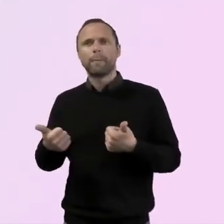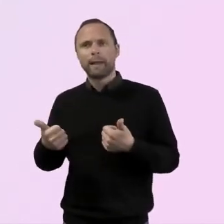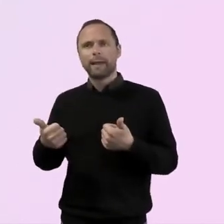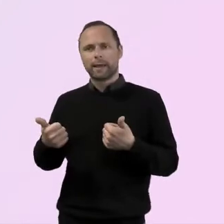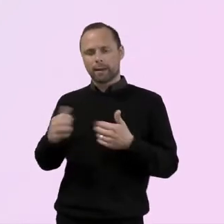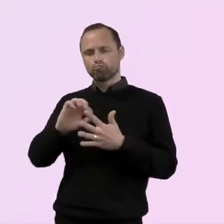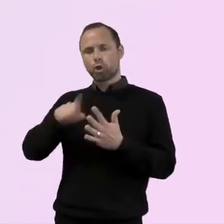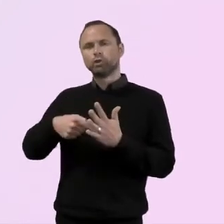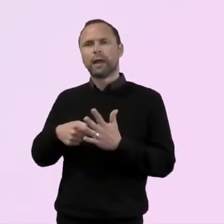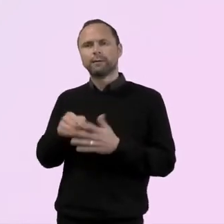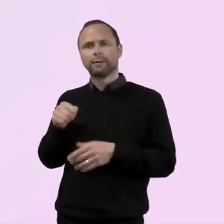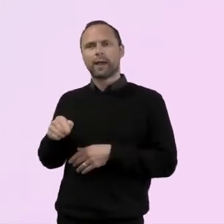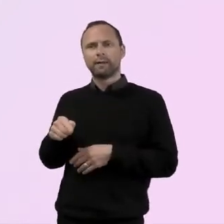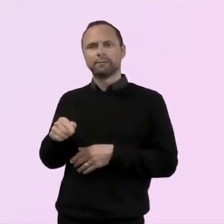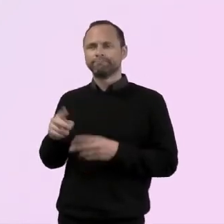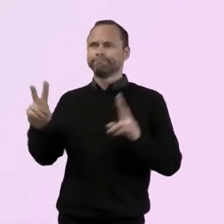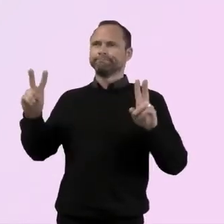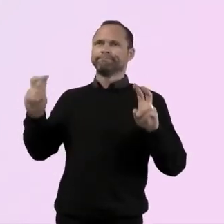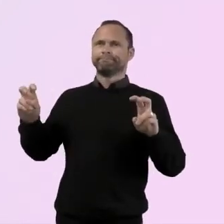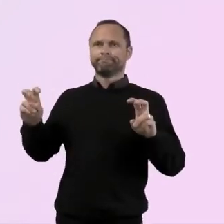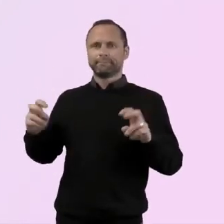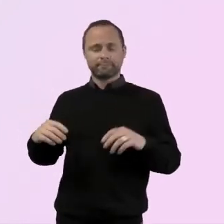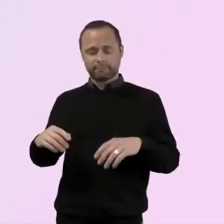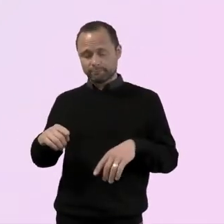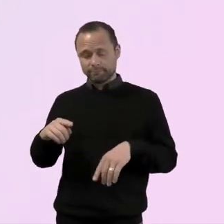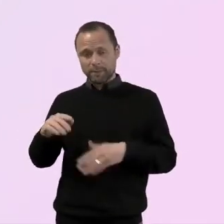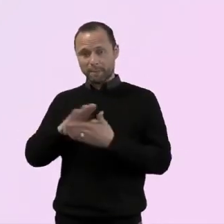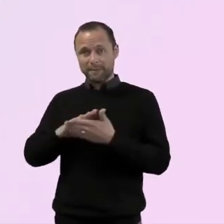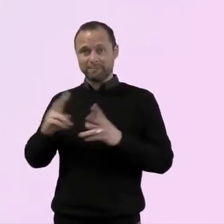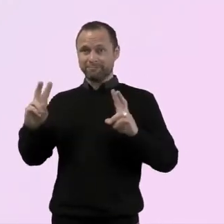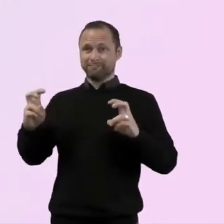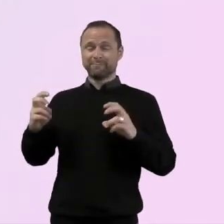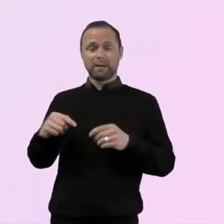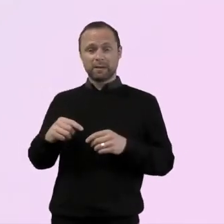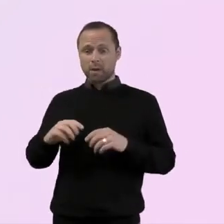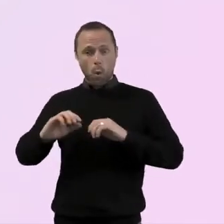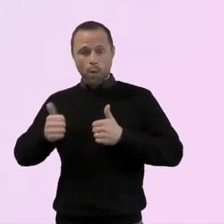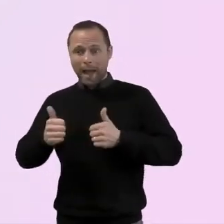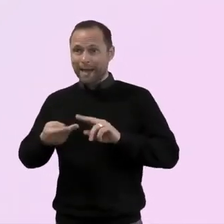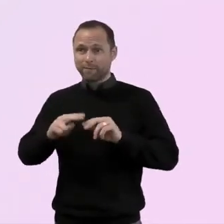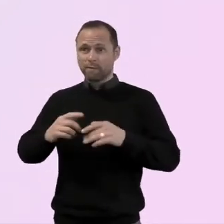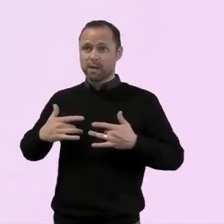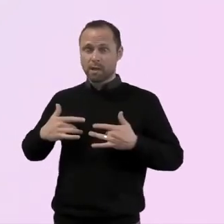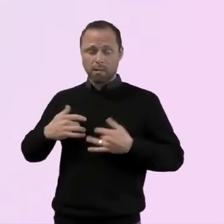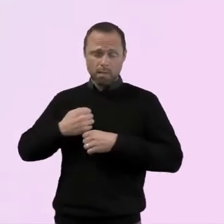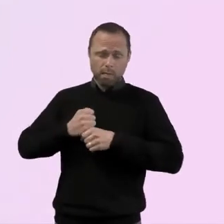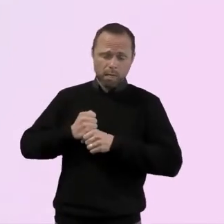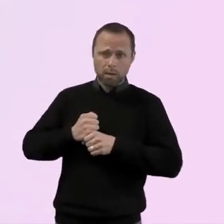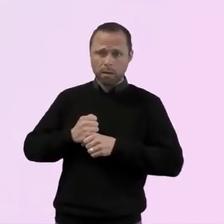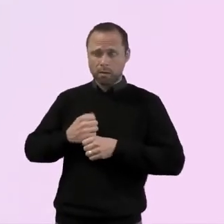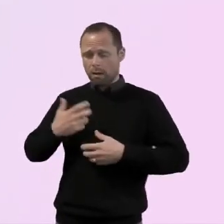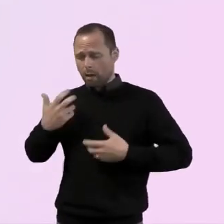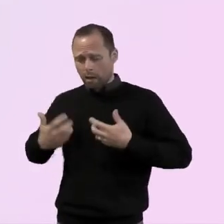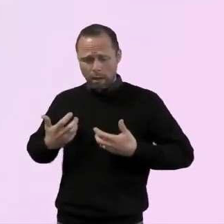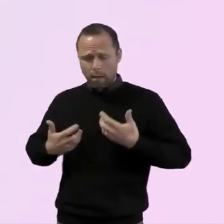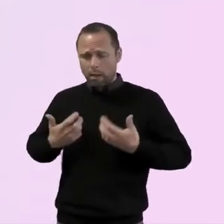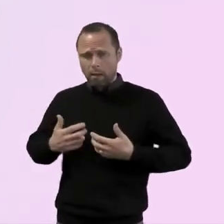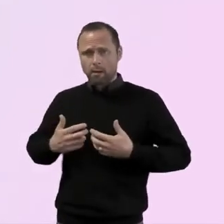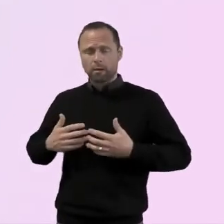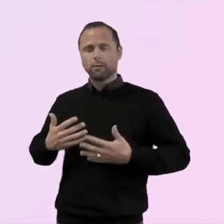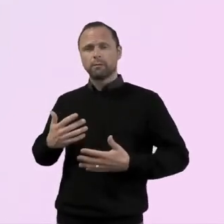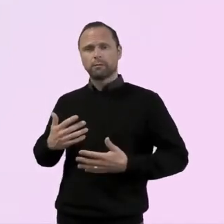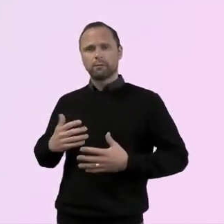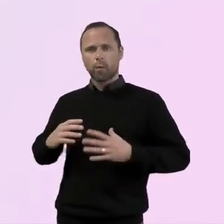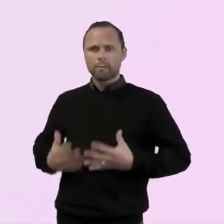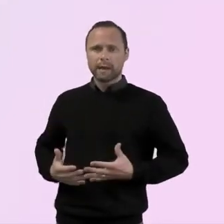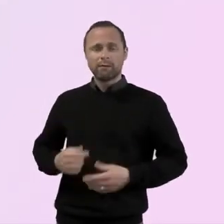great statement for walking alongside young people as well. And I just think that's a brilliant way to start an initiative in a school.